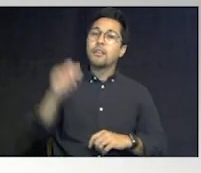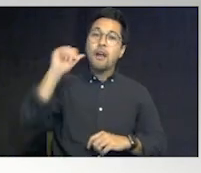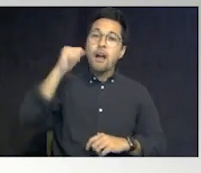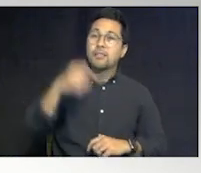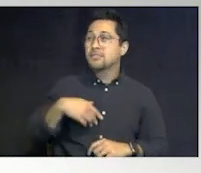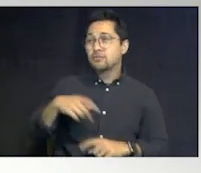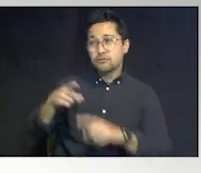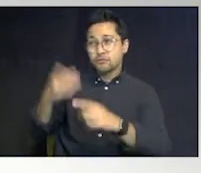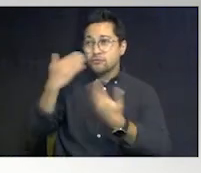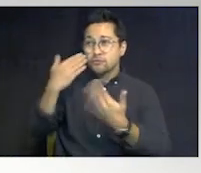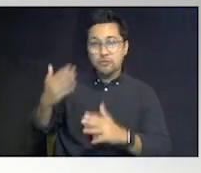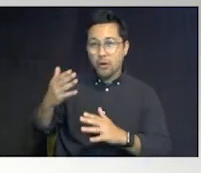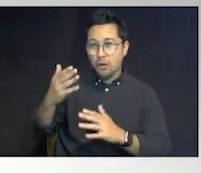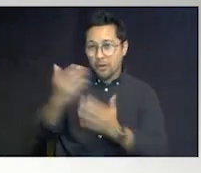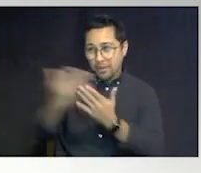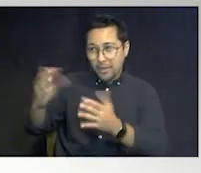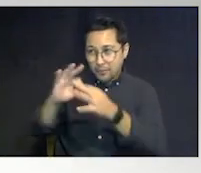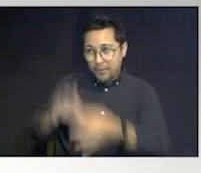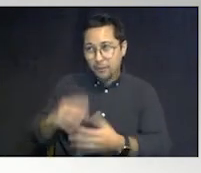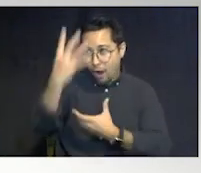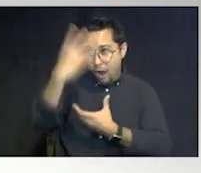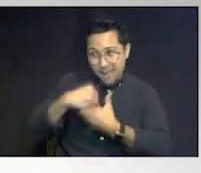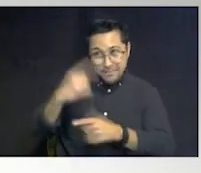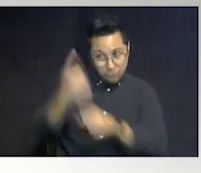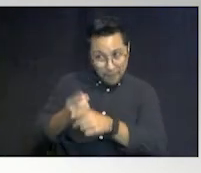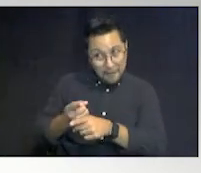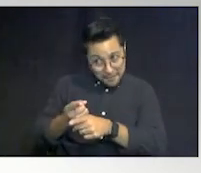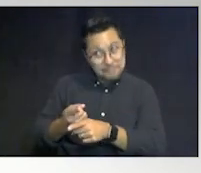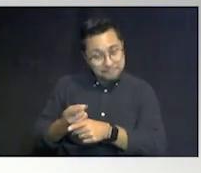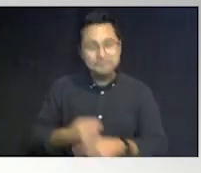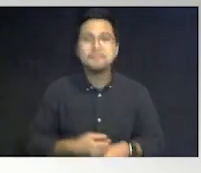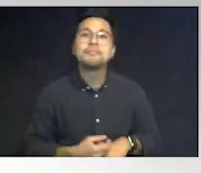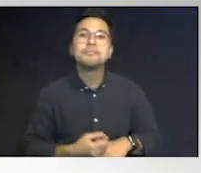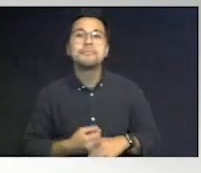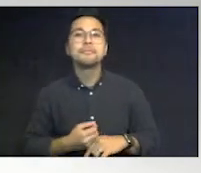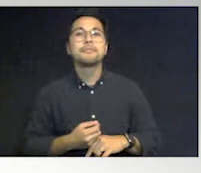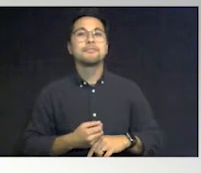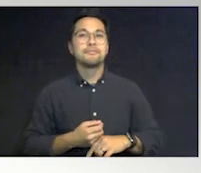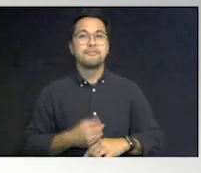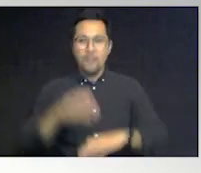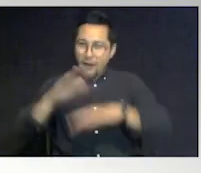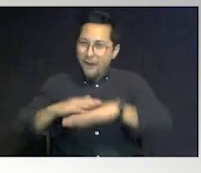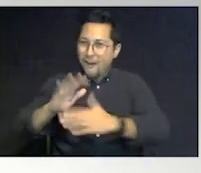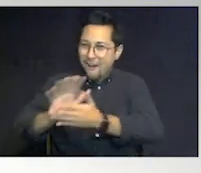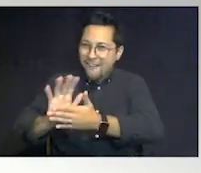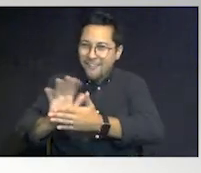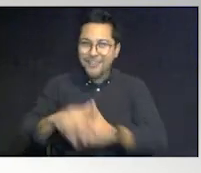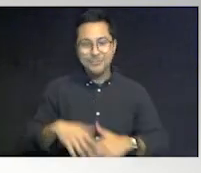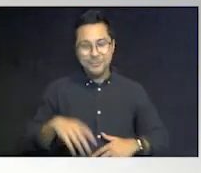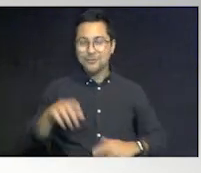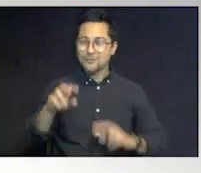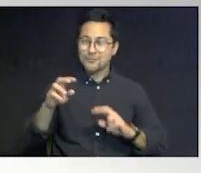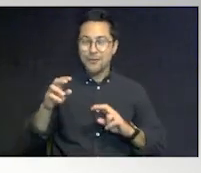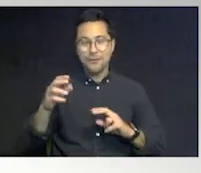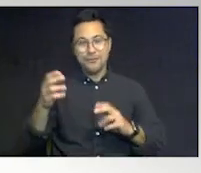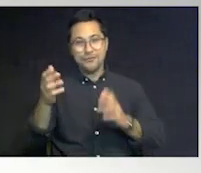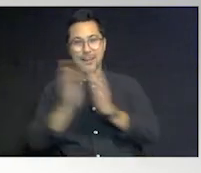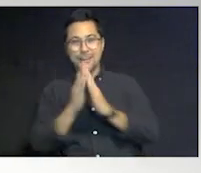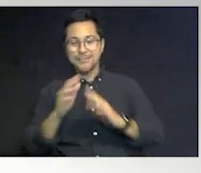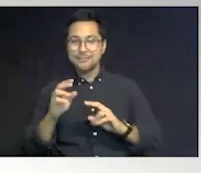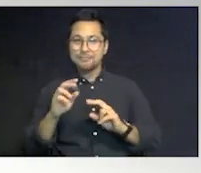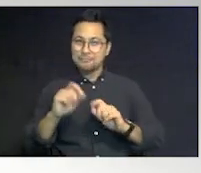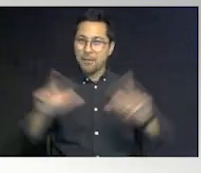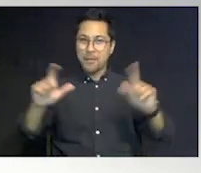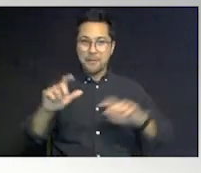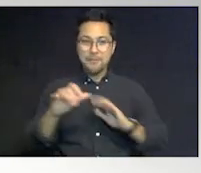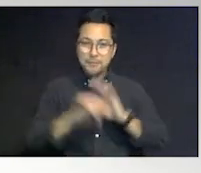says, you don't know anything about autism, huh? Right on the video. I, you know, ask you guys to go to YouTube and take a look at it. We talked